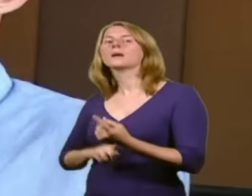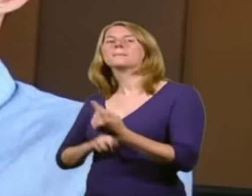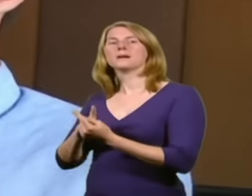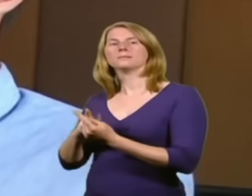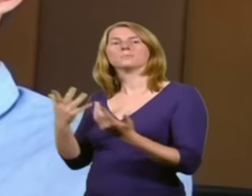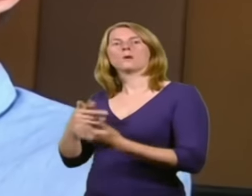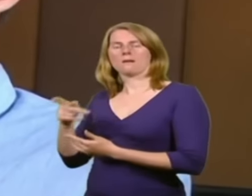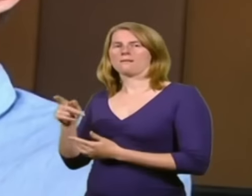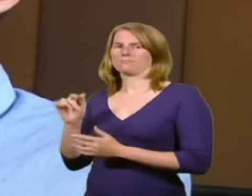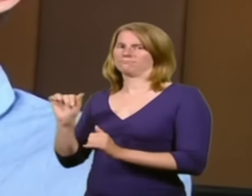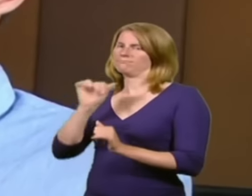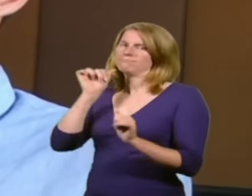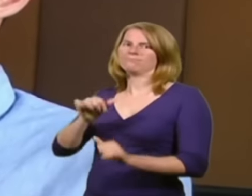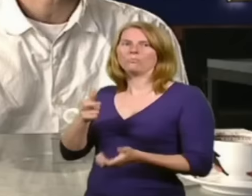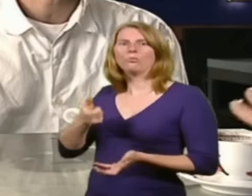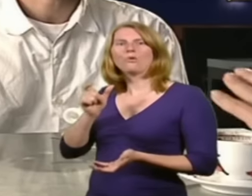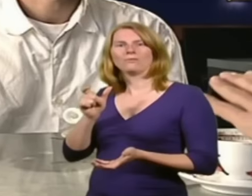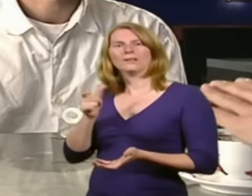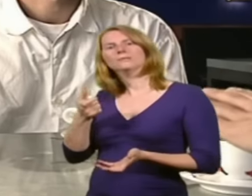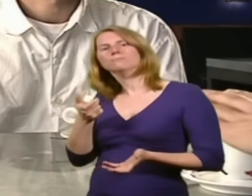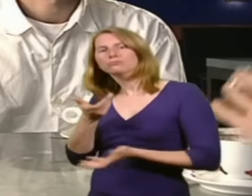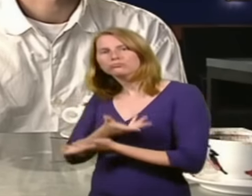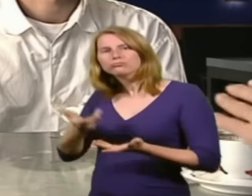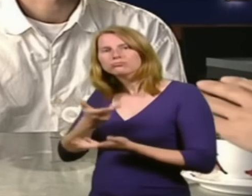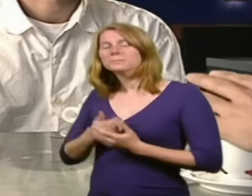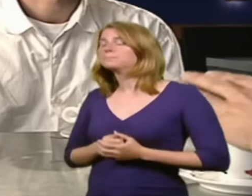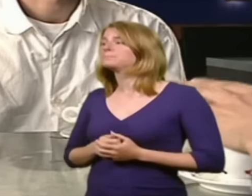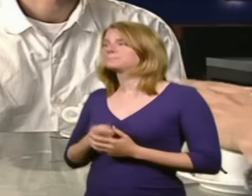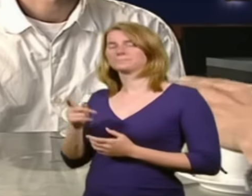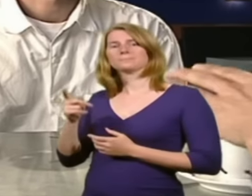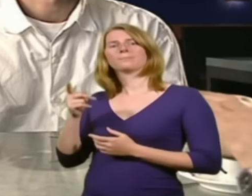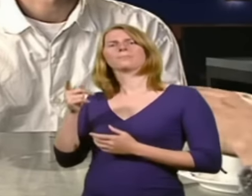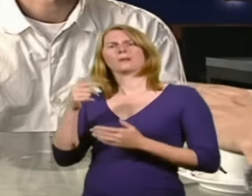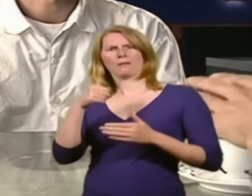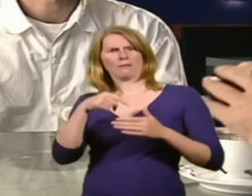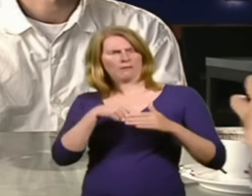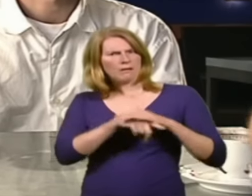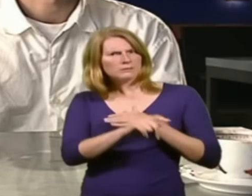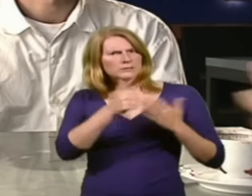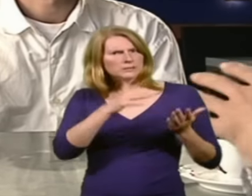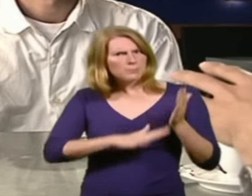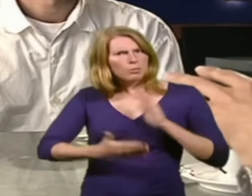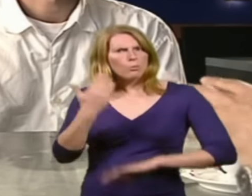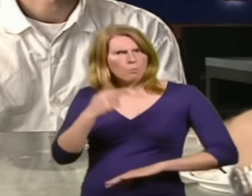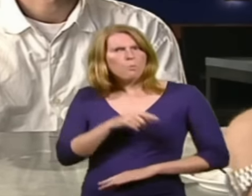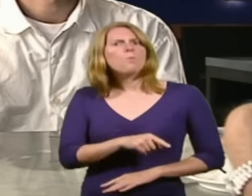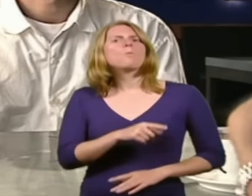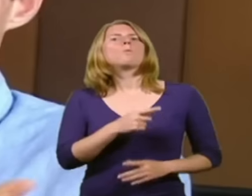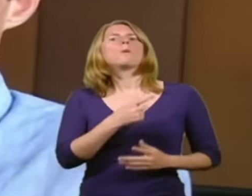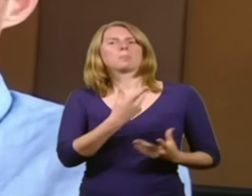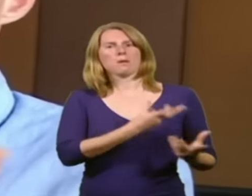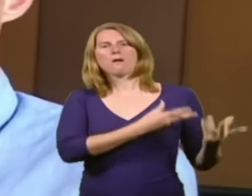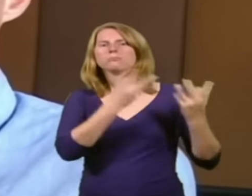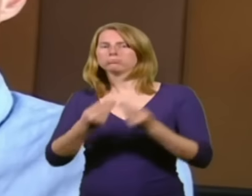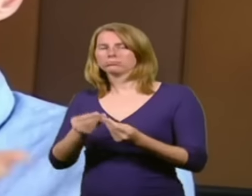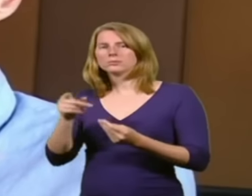So, Steph, you moved out six months ago, which means that, Will, you've been living there with your male roommate, Matt, for the last six months. That's right, And